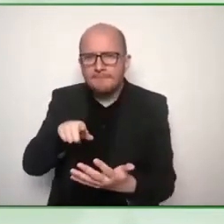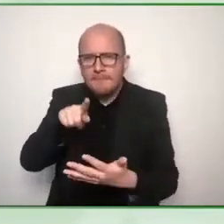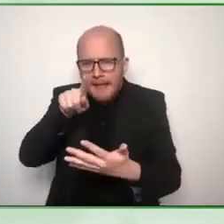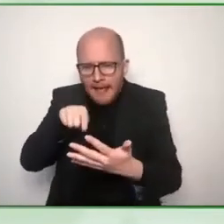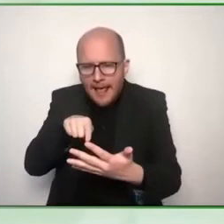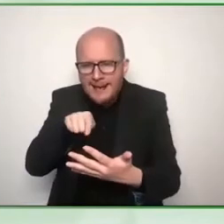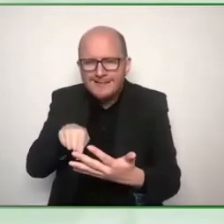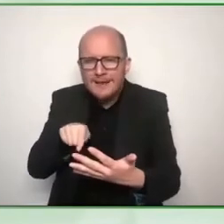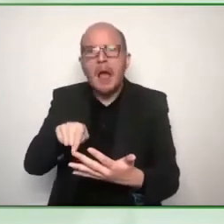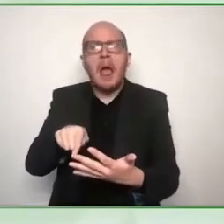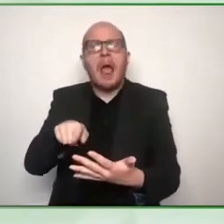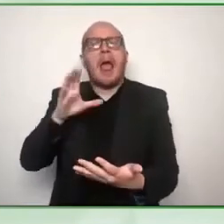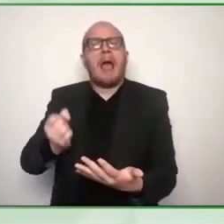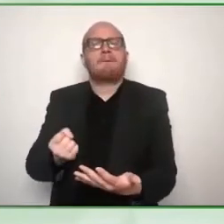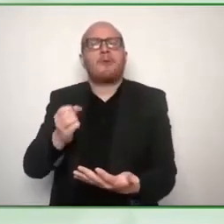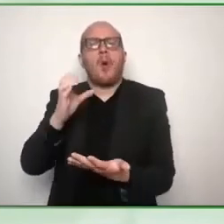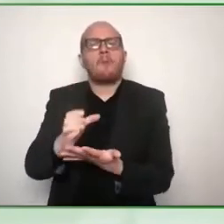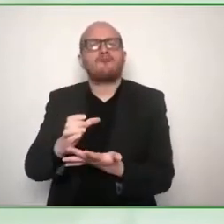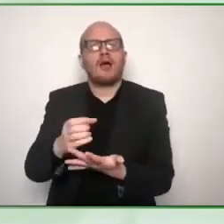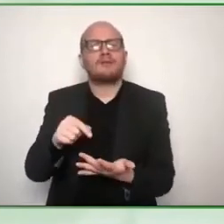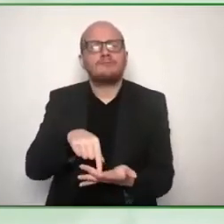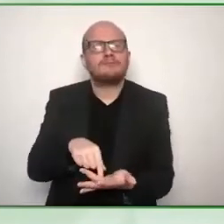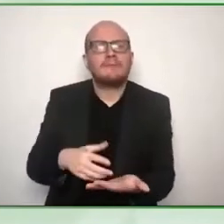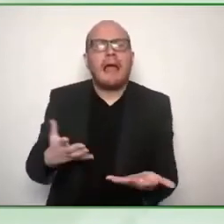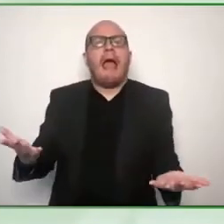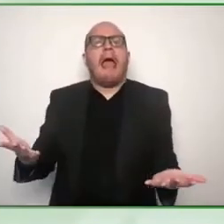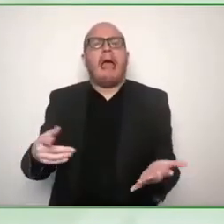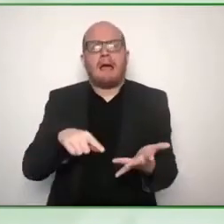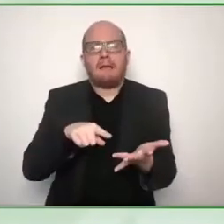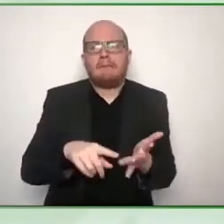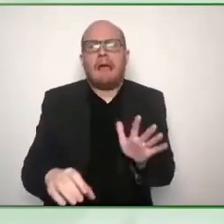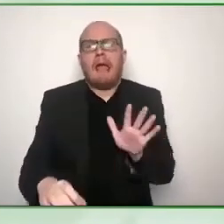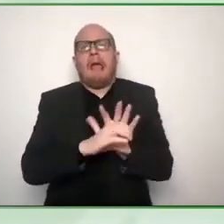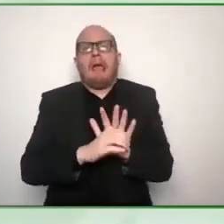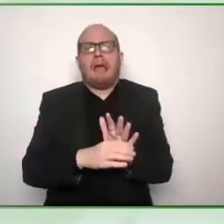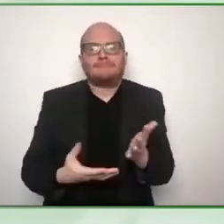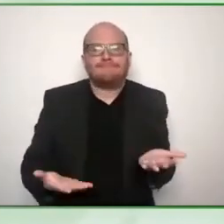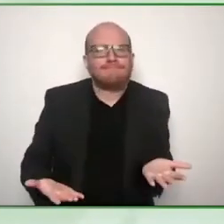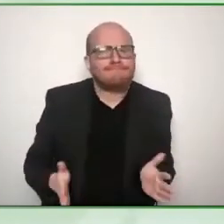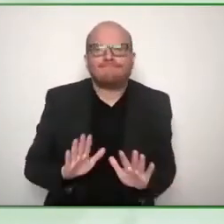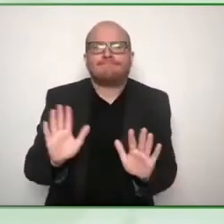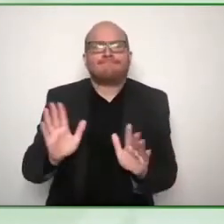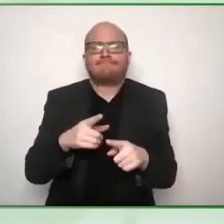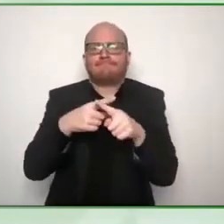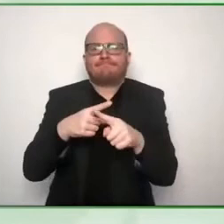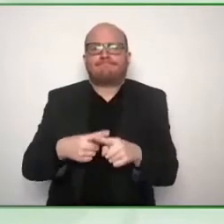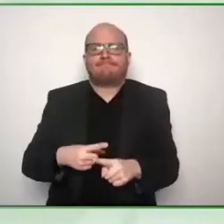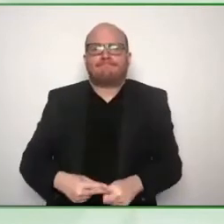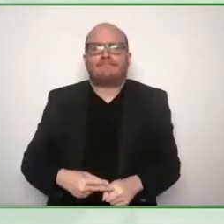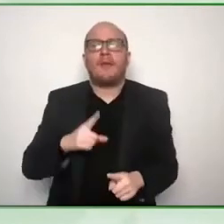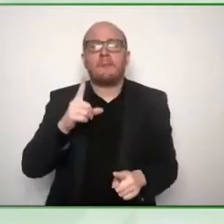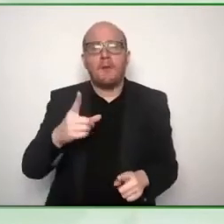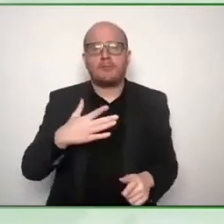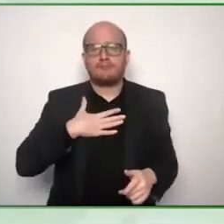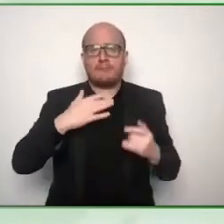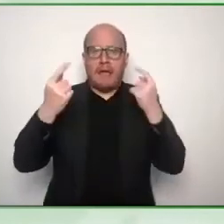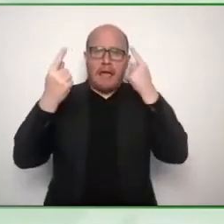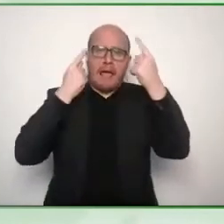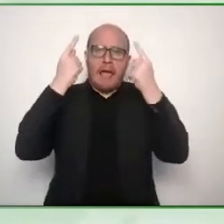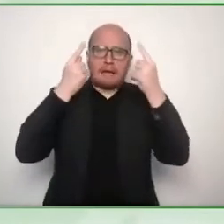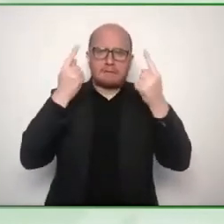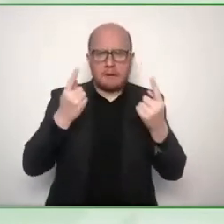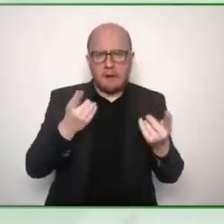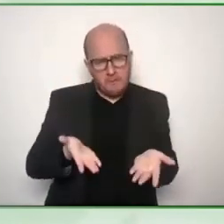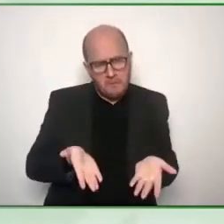following the same principle uh as we did we we link to those and we're very clear in that uh linkage as well but um yeah i'm